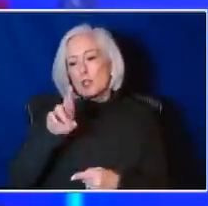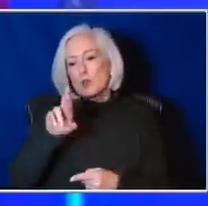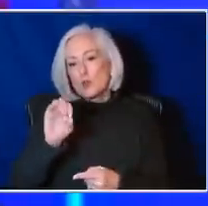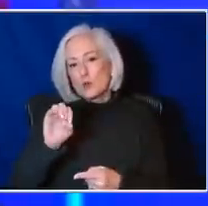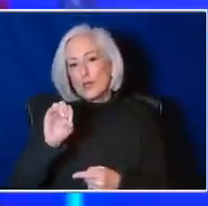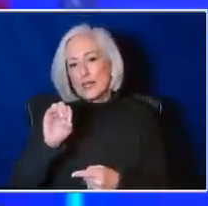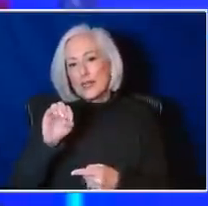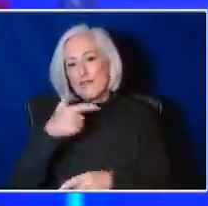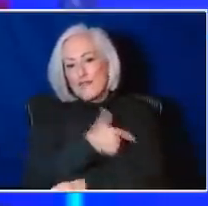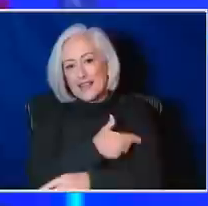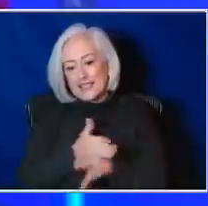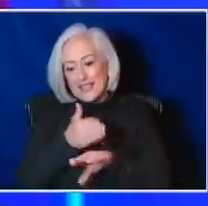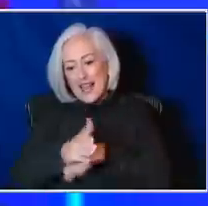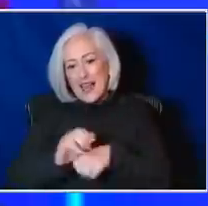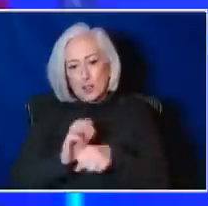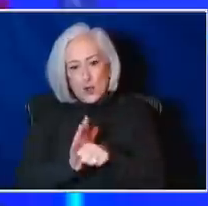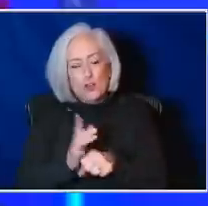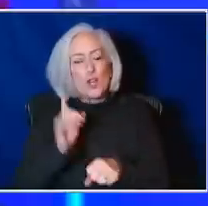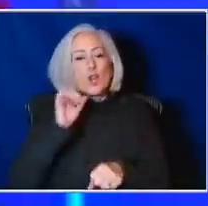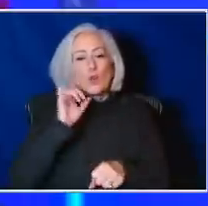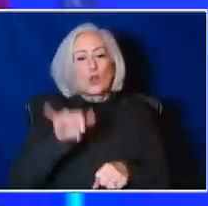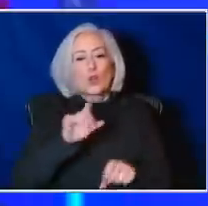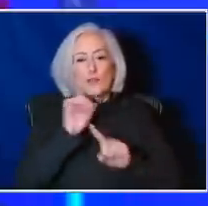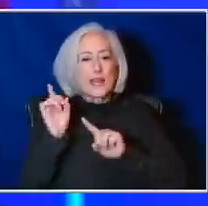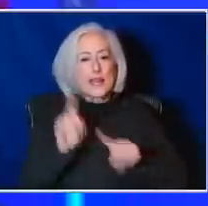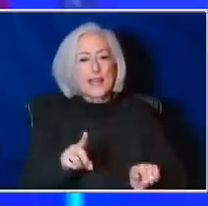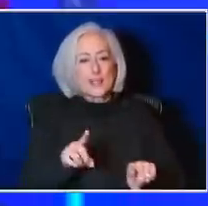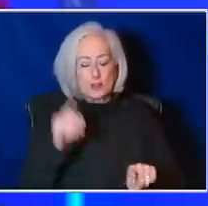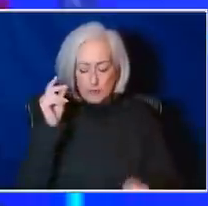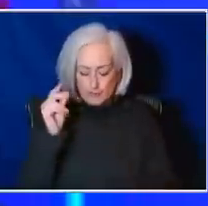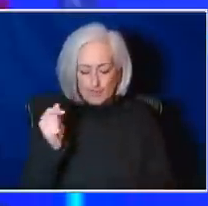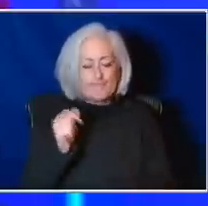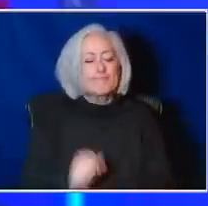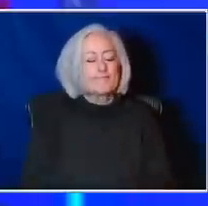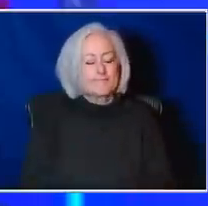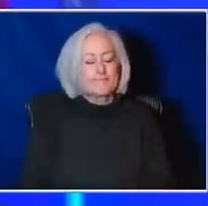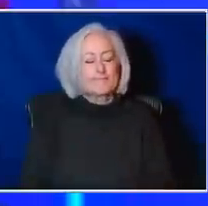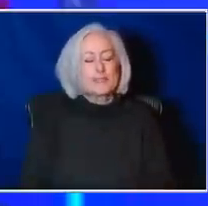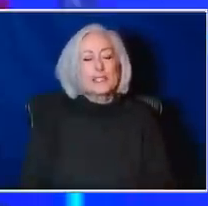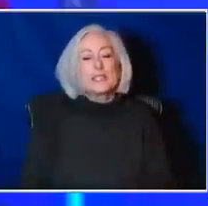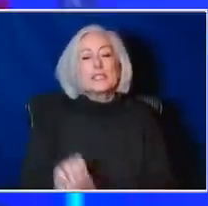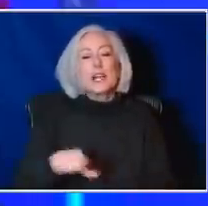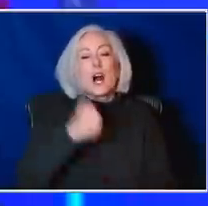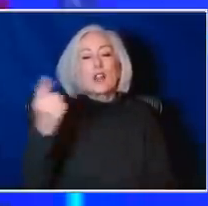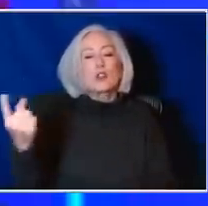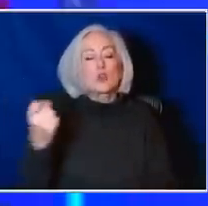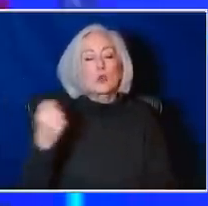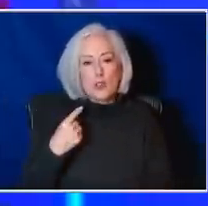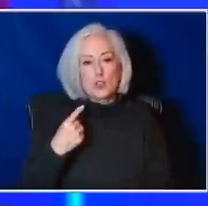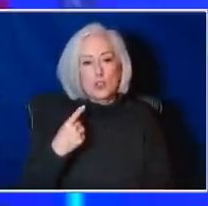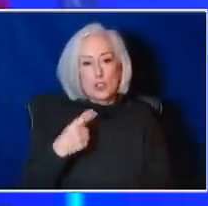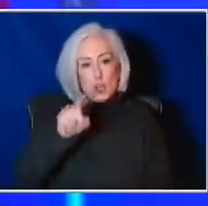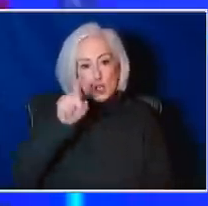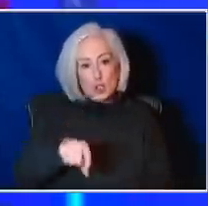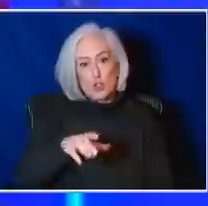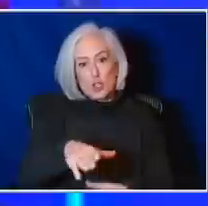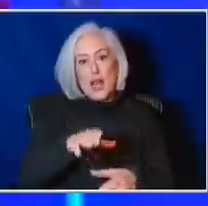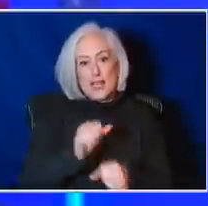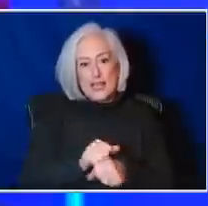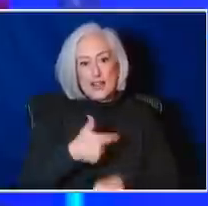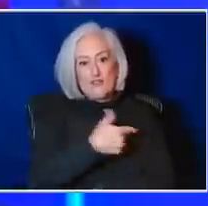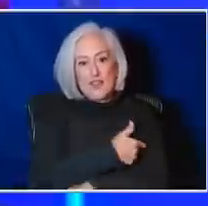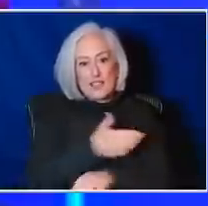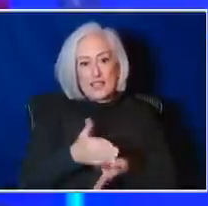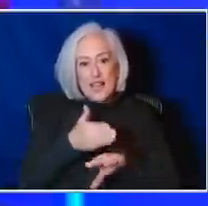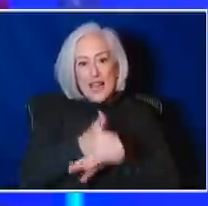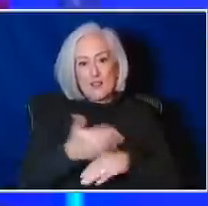I think we heard that answer. I think it's spot on. The other thing, we had this question yesterday, should I get vaccinated after having influenza?